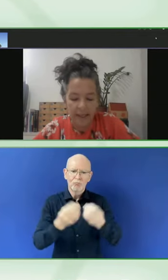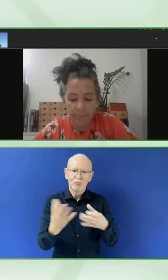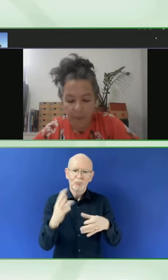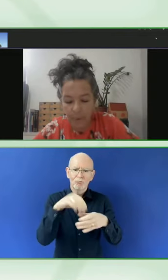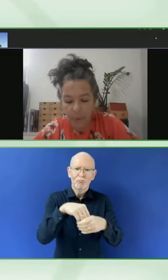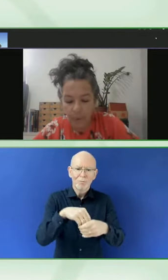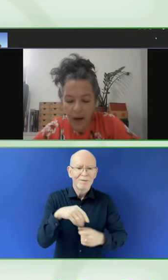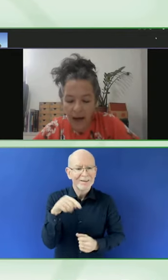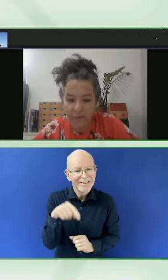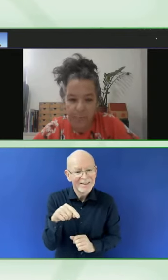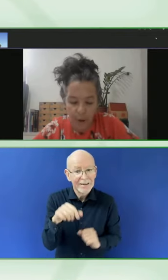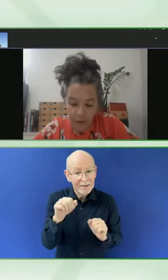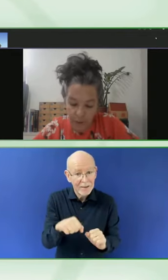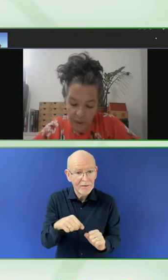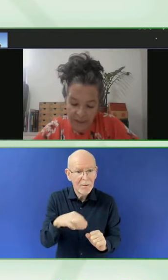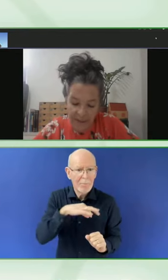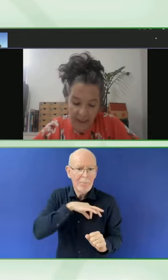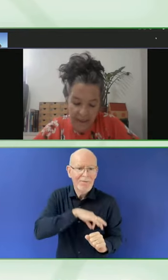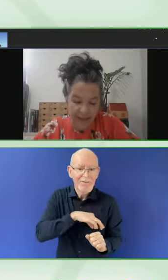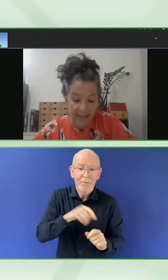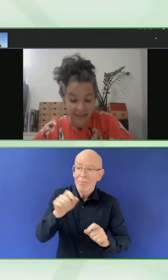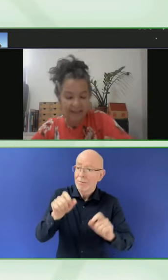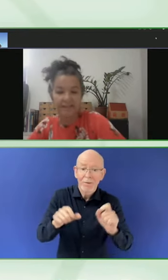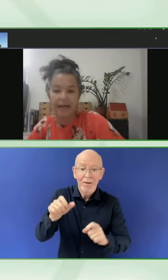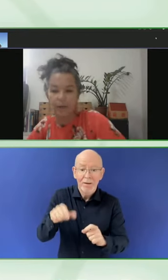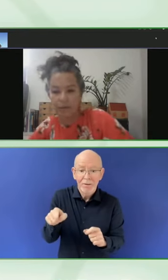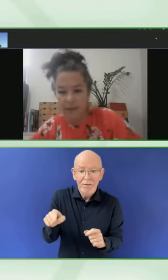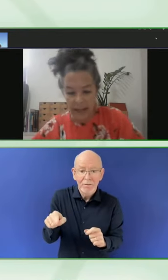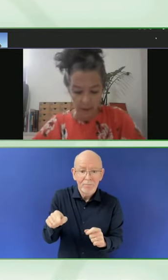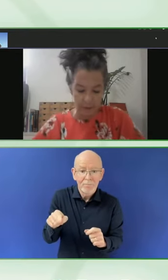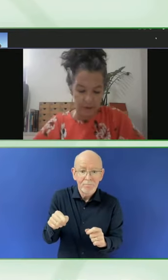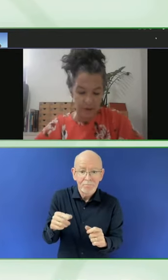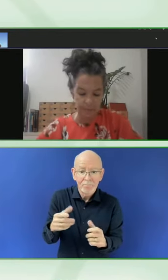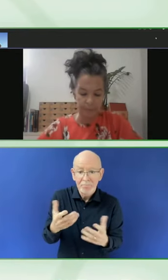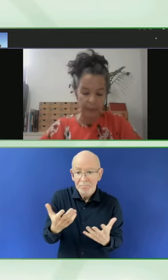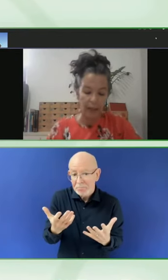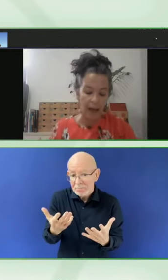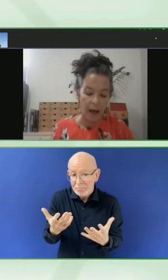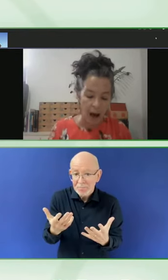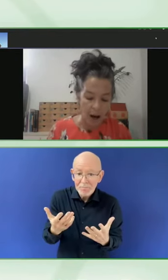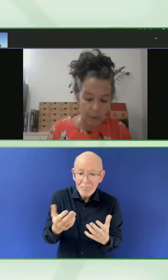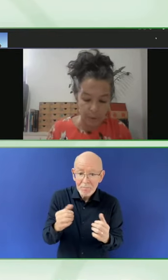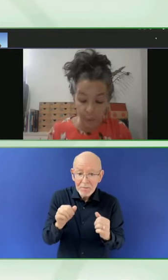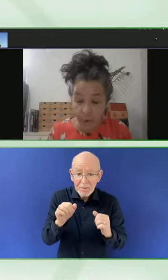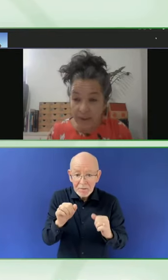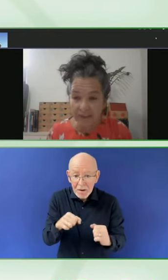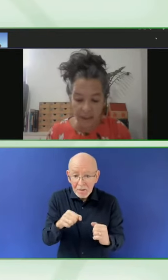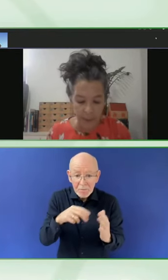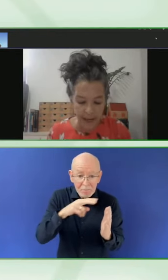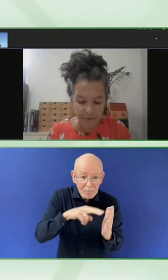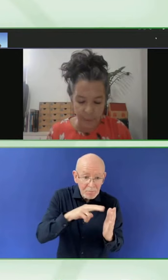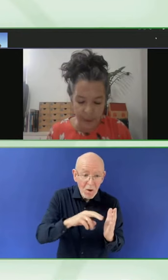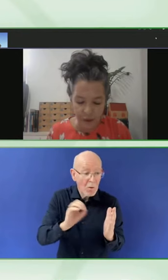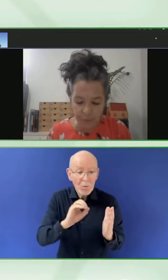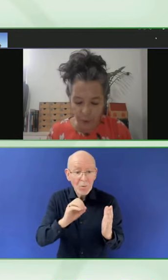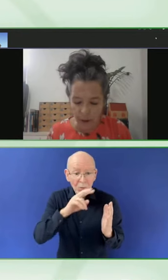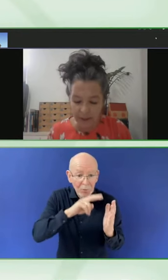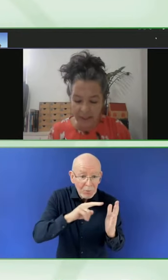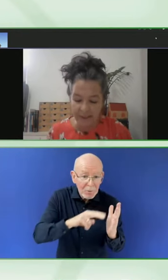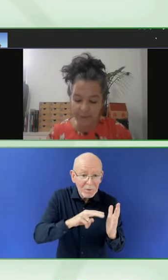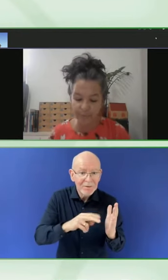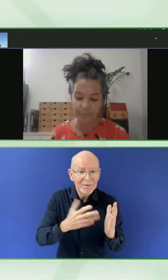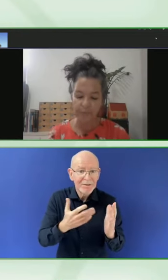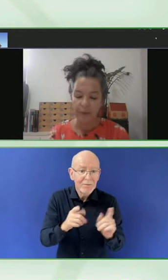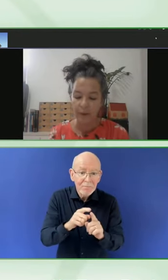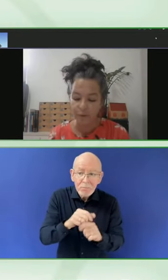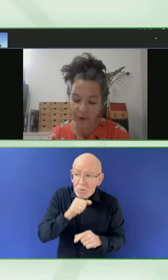and people who have Portuguese as a second language. Our books have reached more